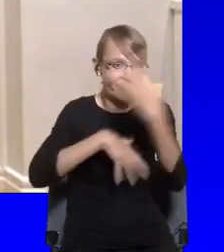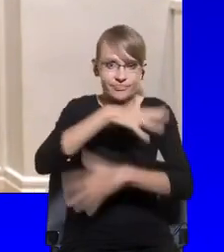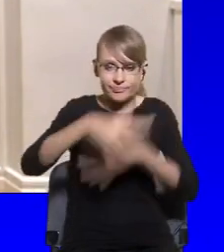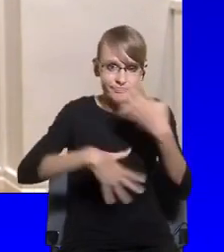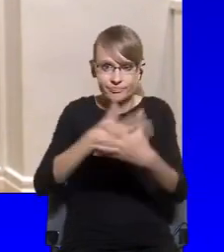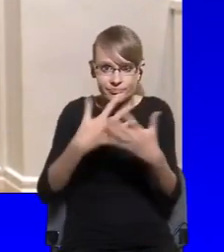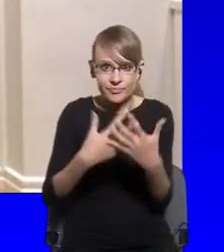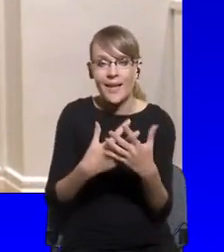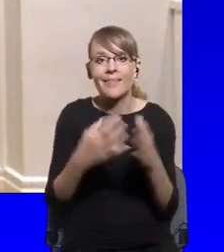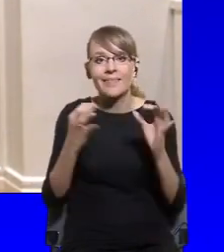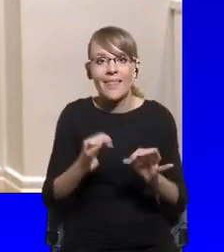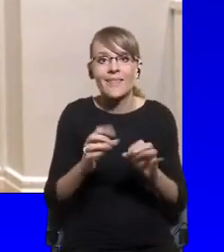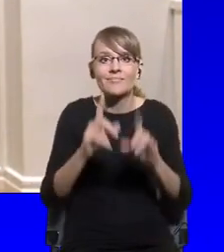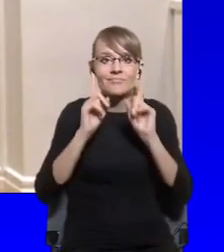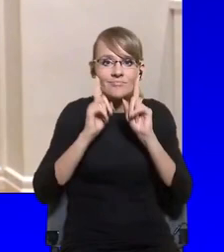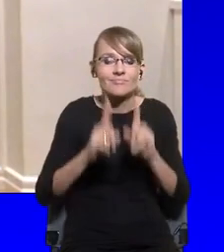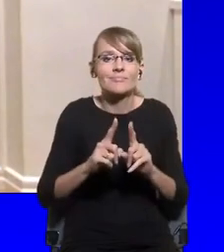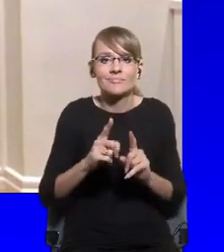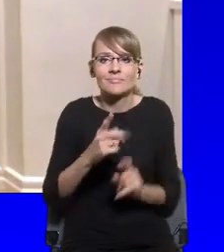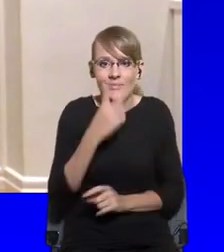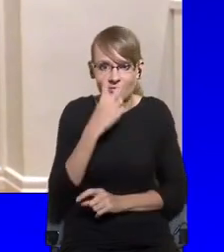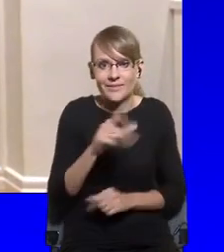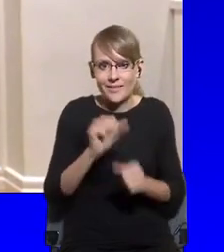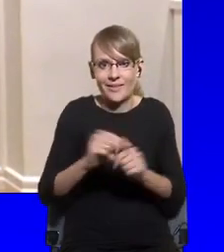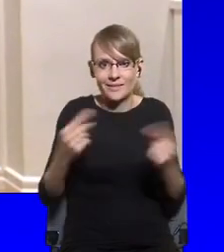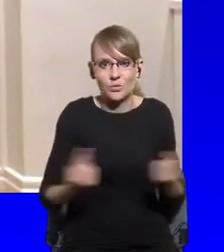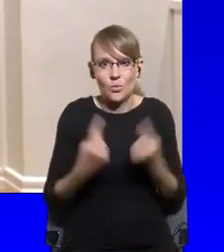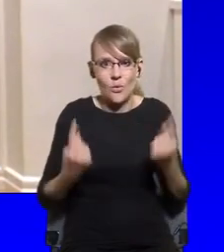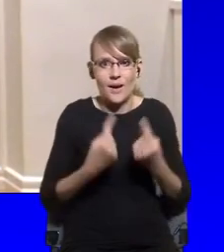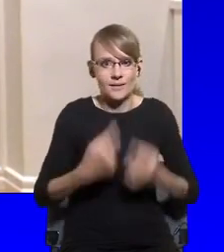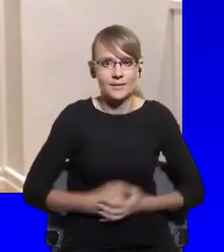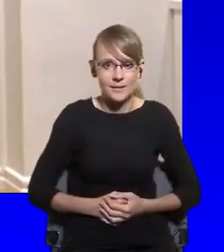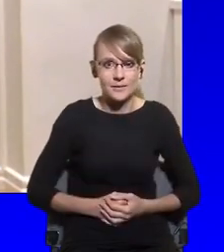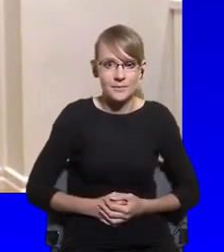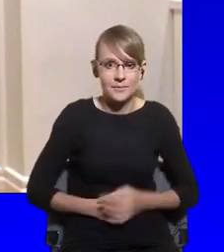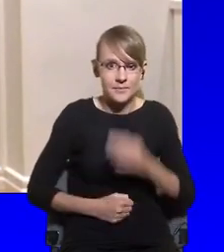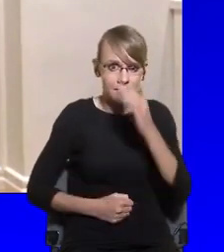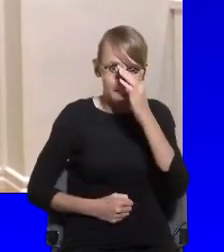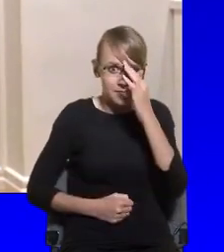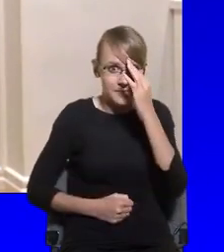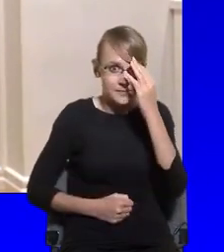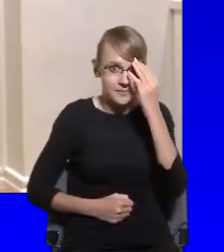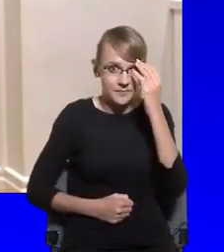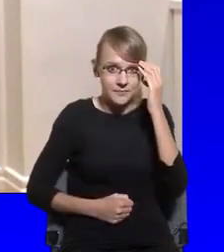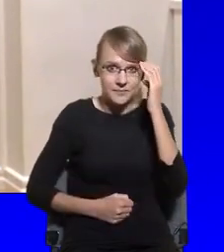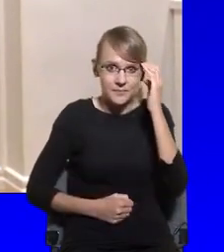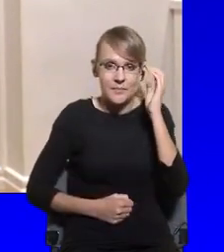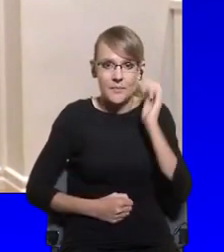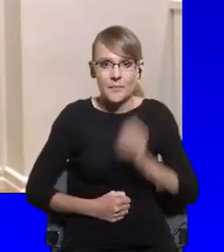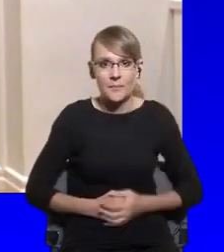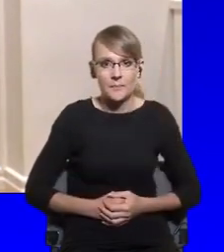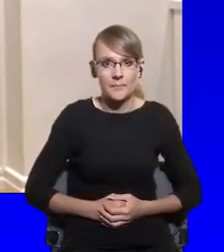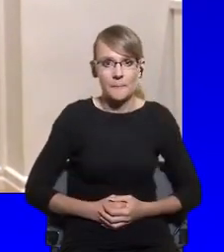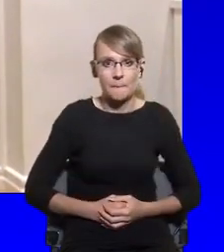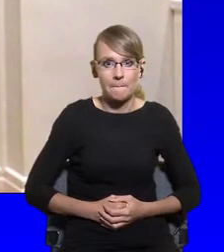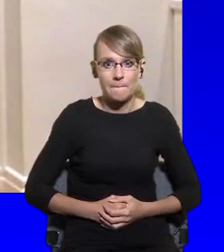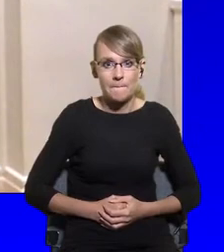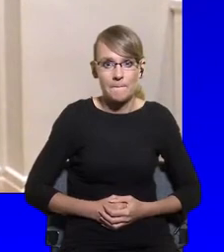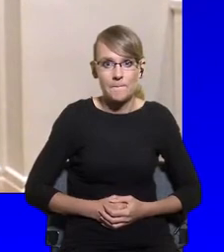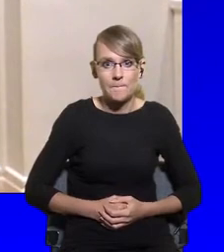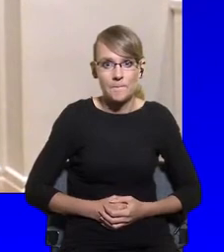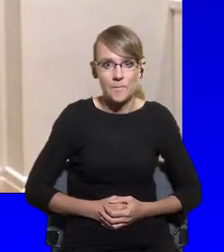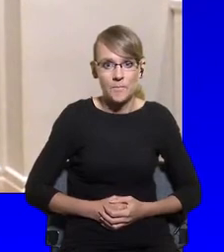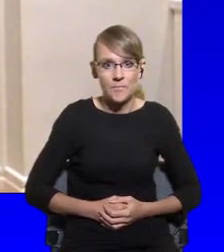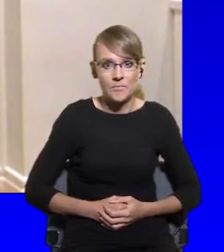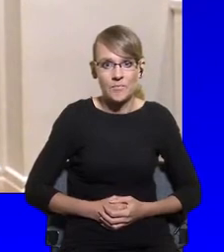the challenge that a lot of citizens access only